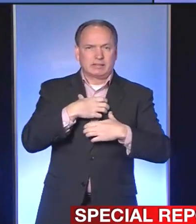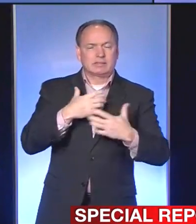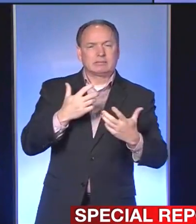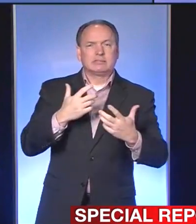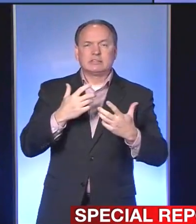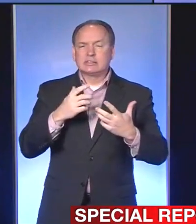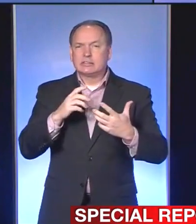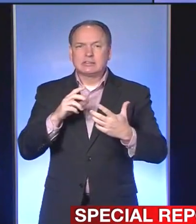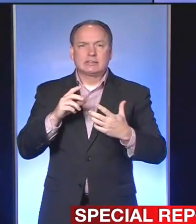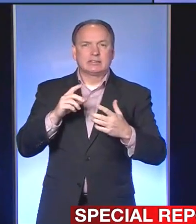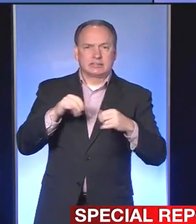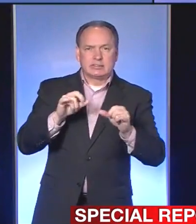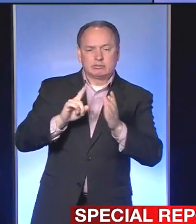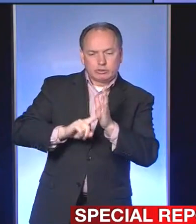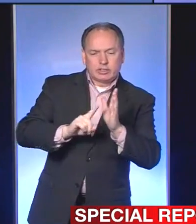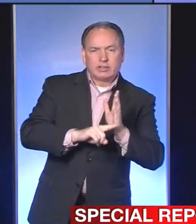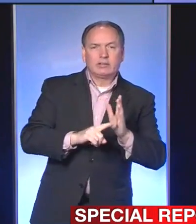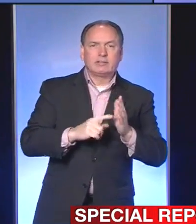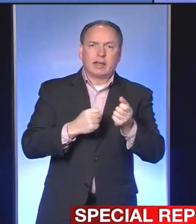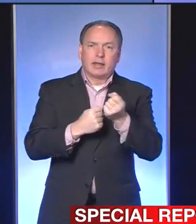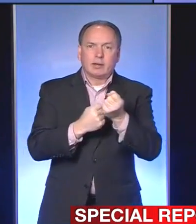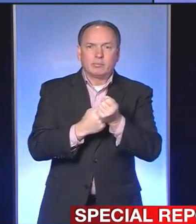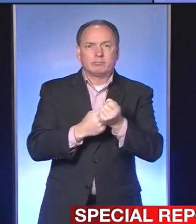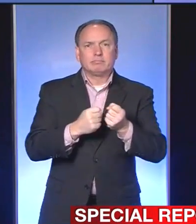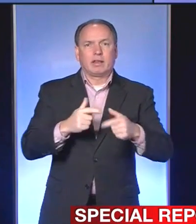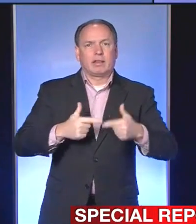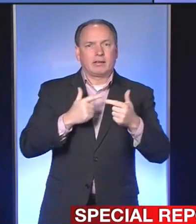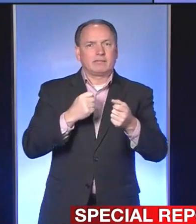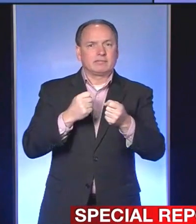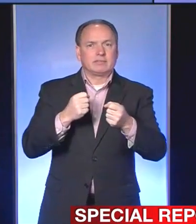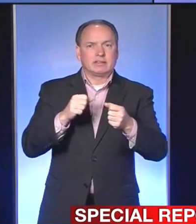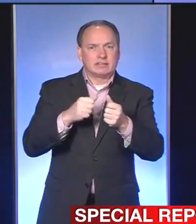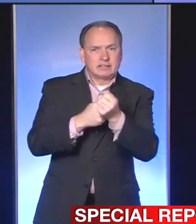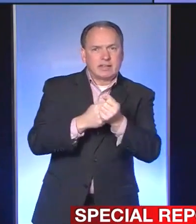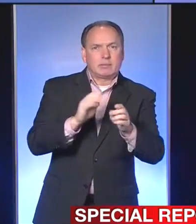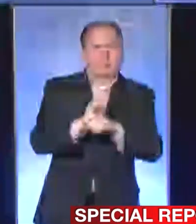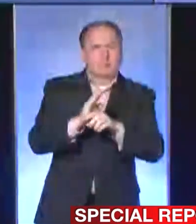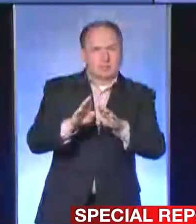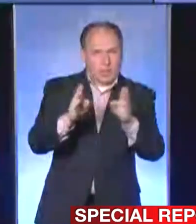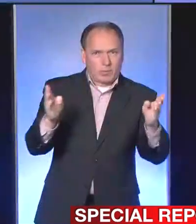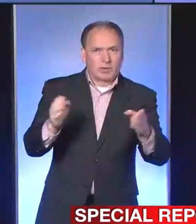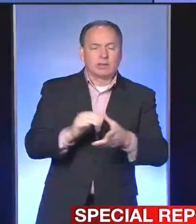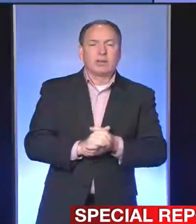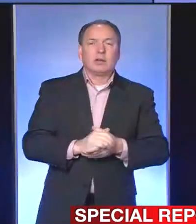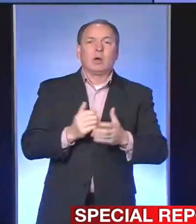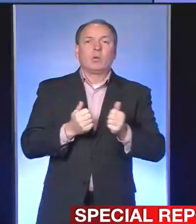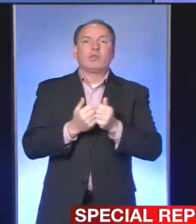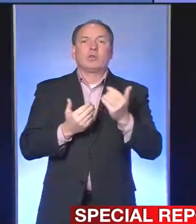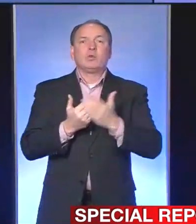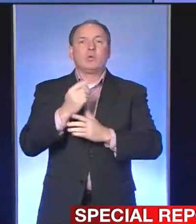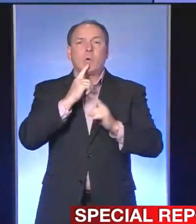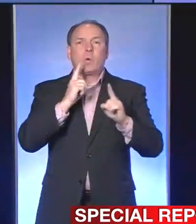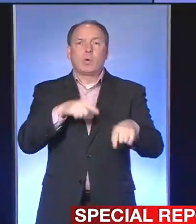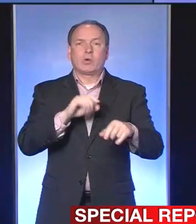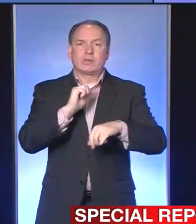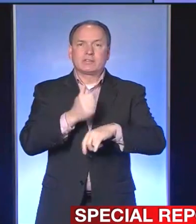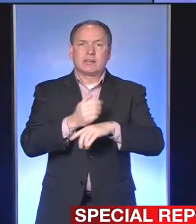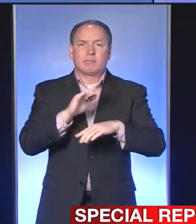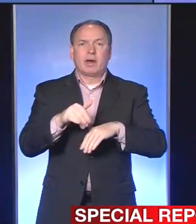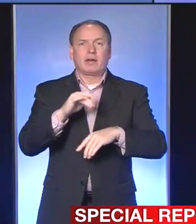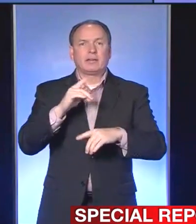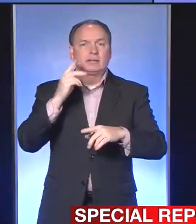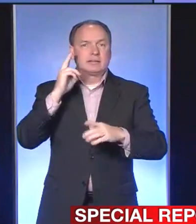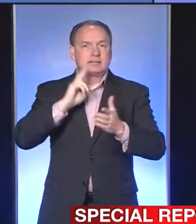-sustaining businesses remain open. So with a new order set by Secretary Levine yesterday